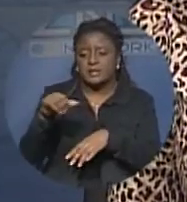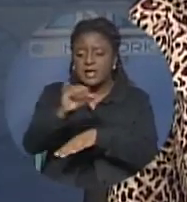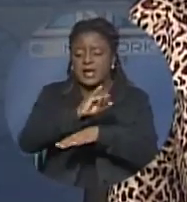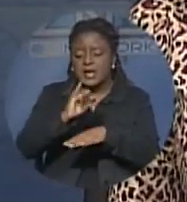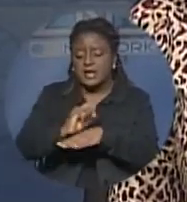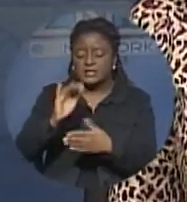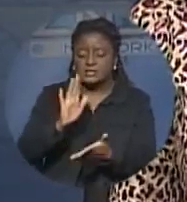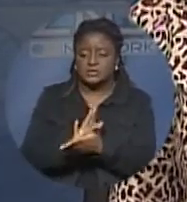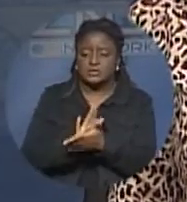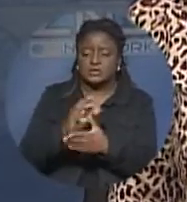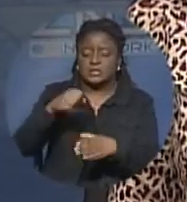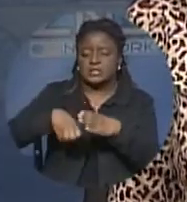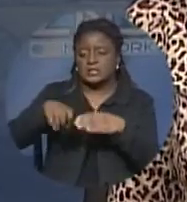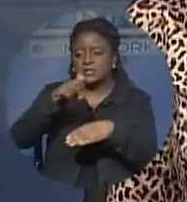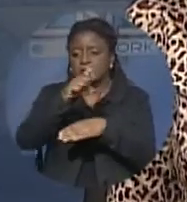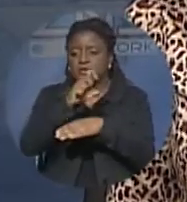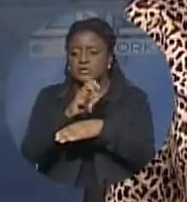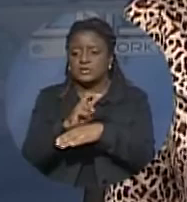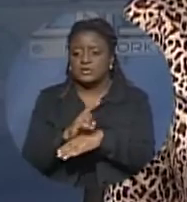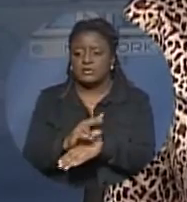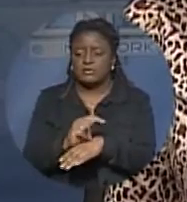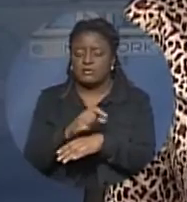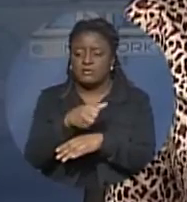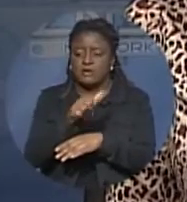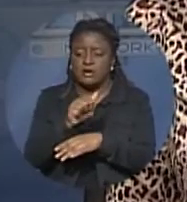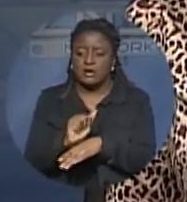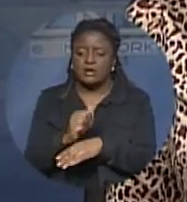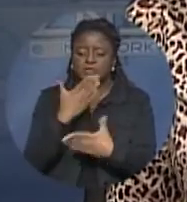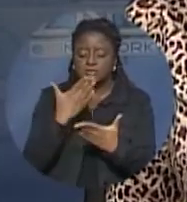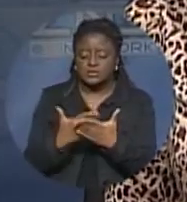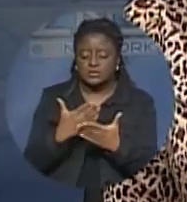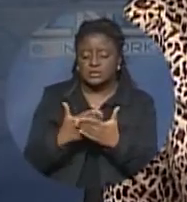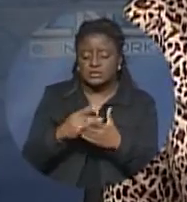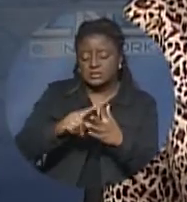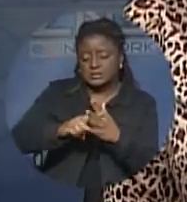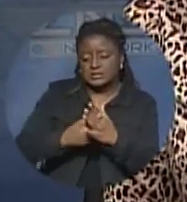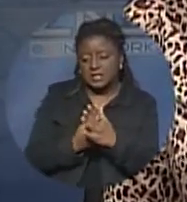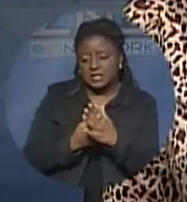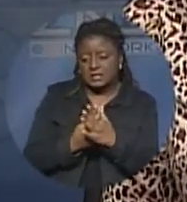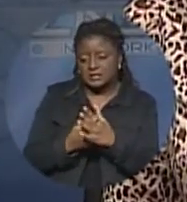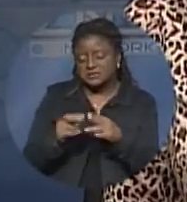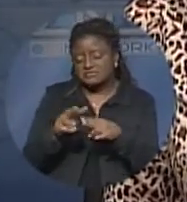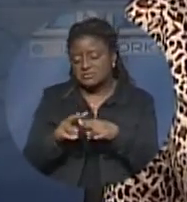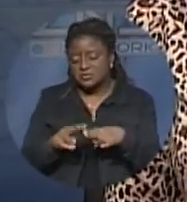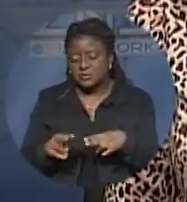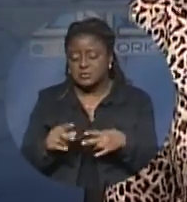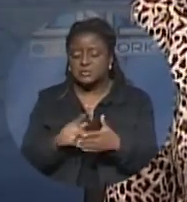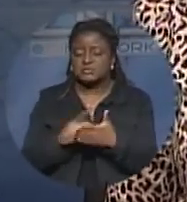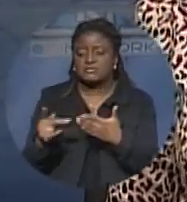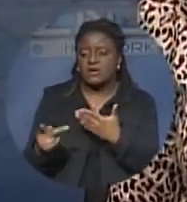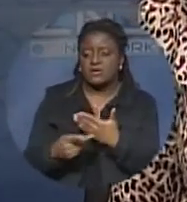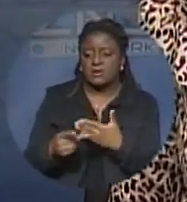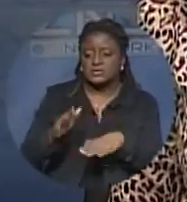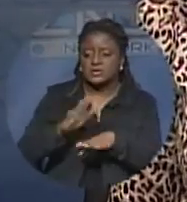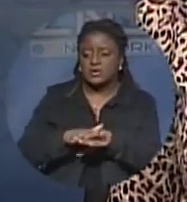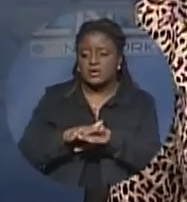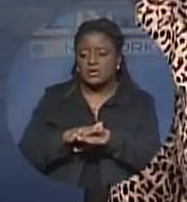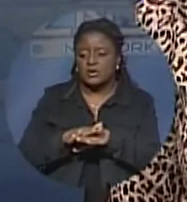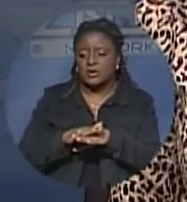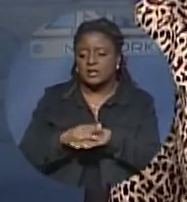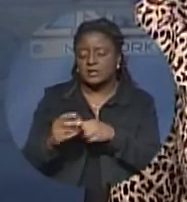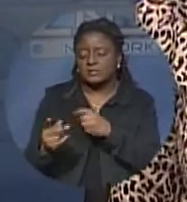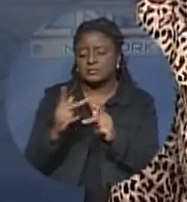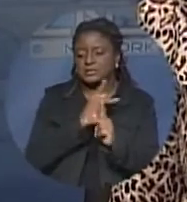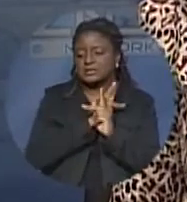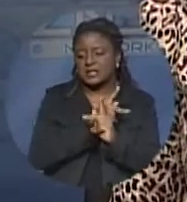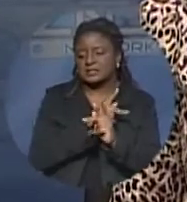Eleuthera is a good start. The school has numerous programs on conservation and sustaining and protecting the environment, and school officials feel they